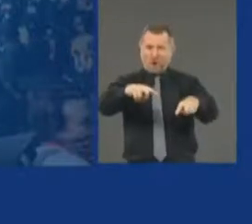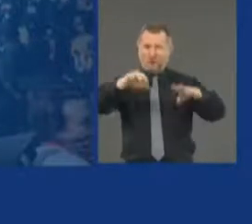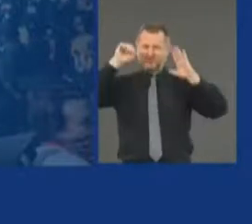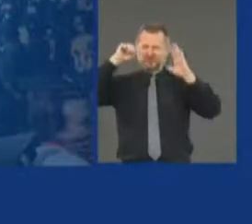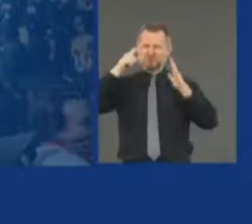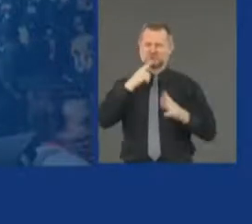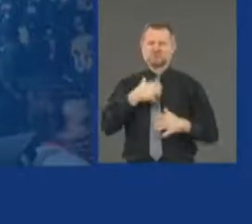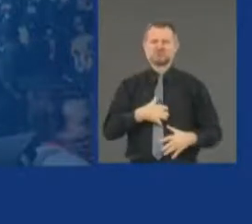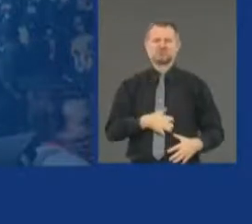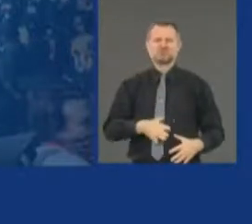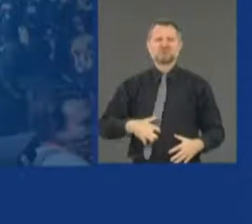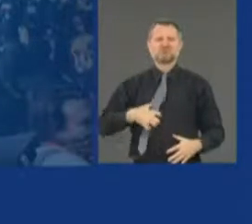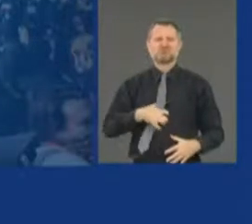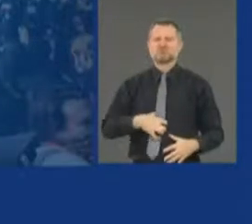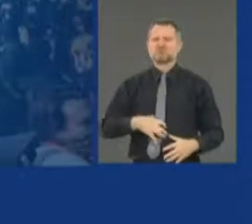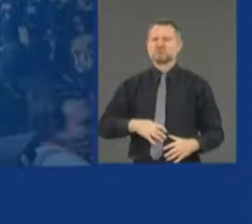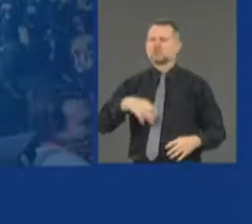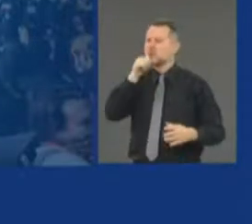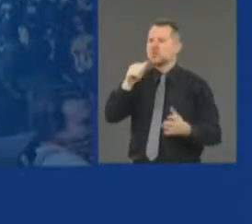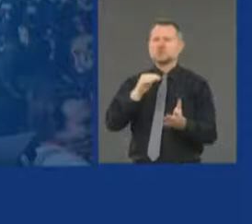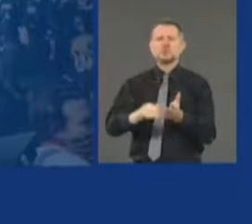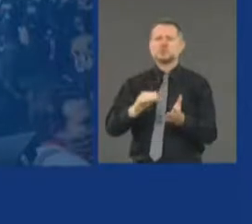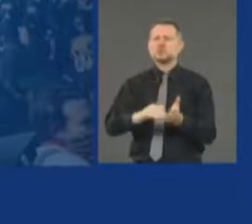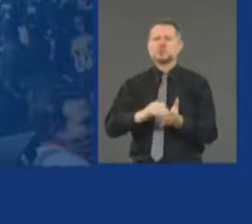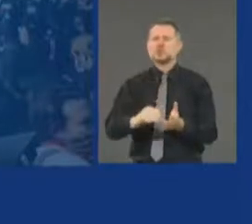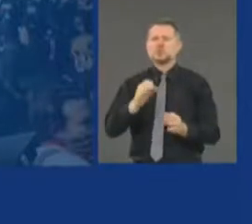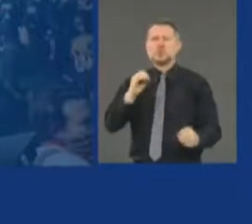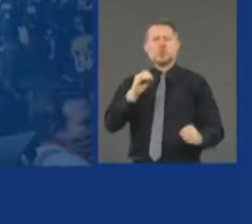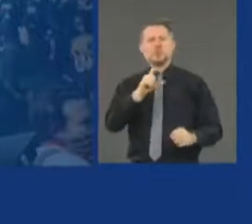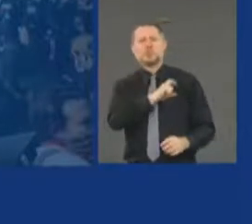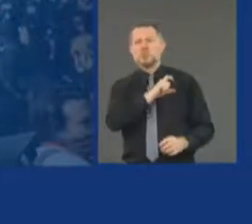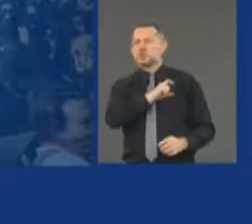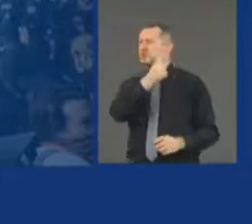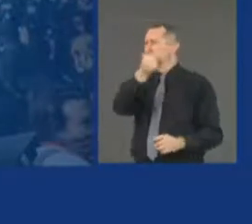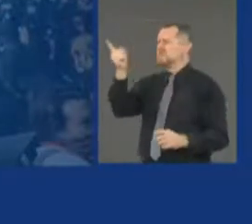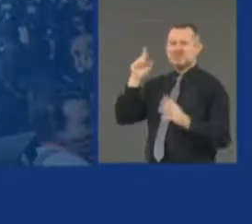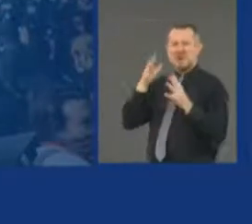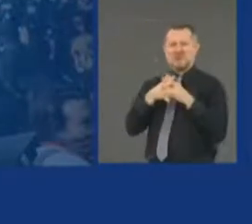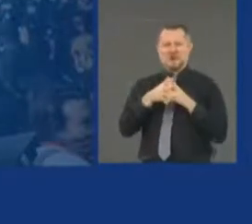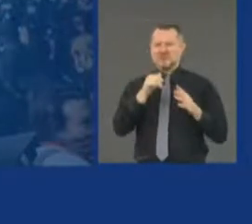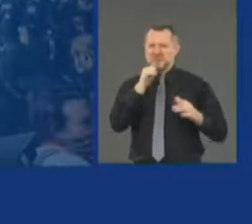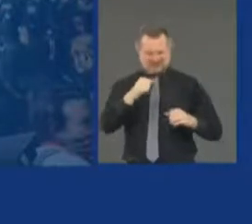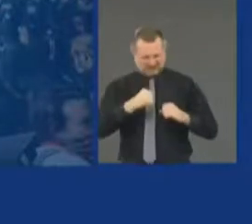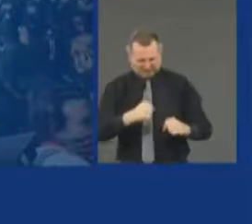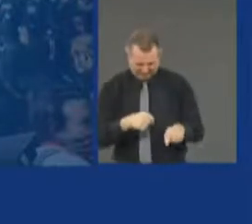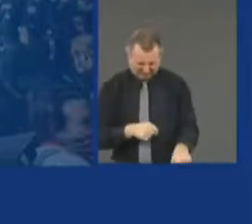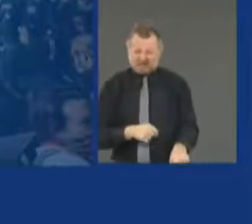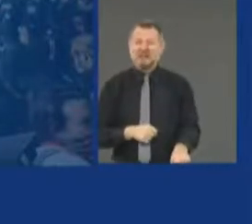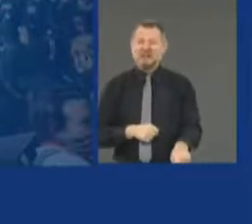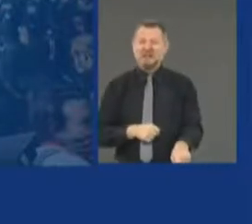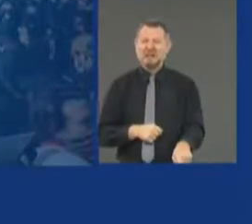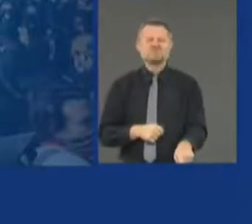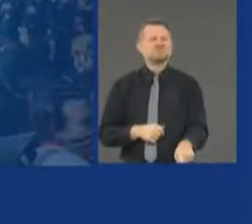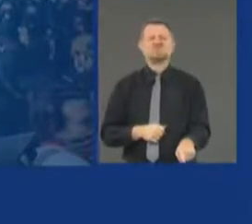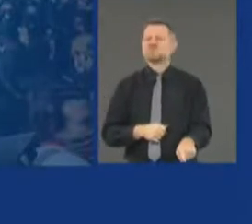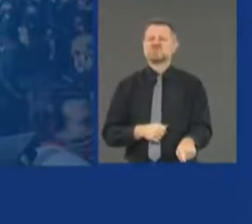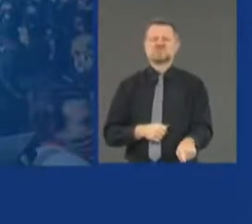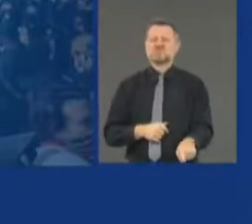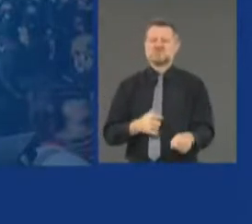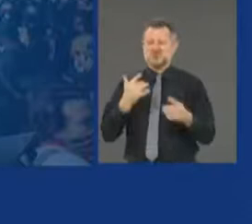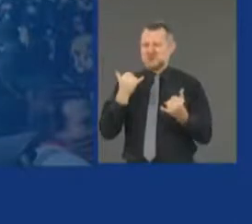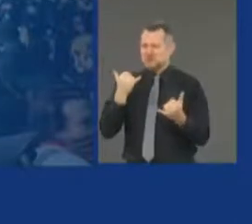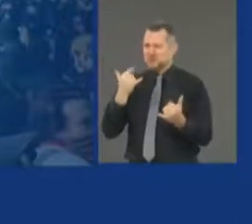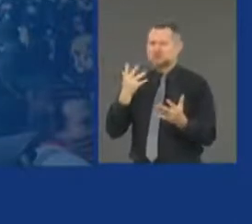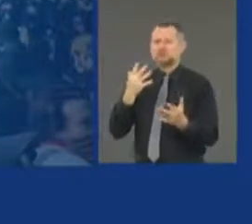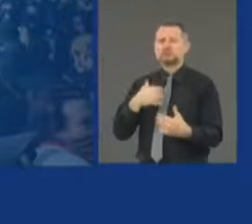officer in this nation that would defend that. And people are appalled. And again, it's not